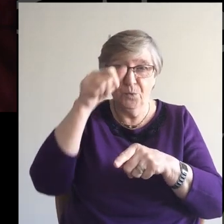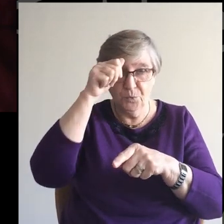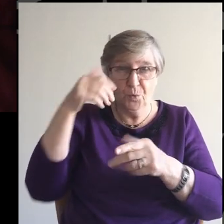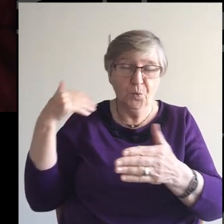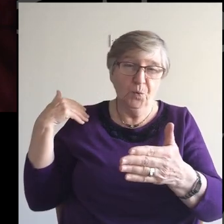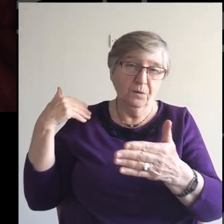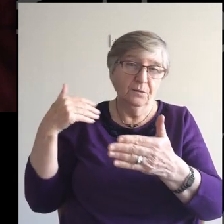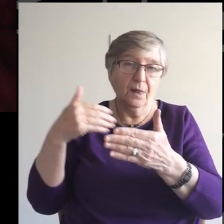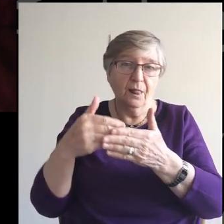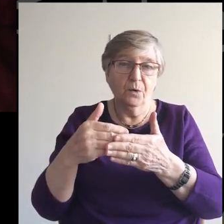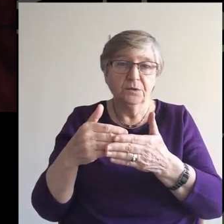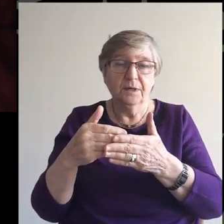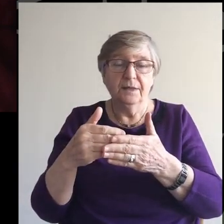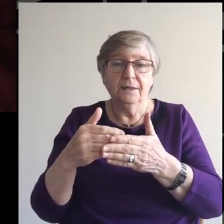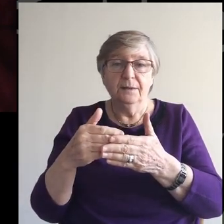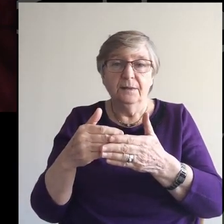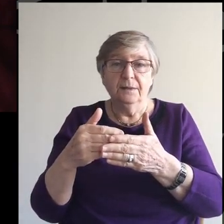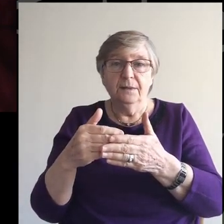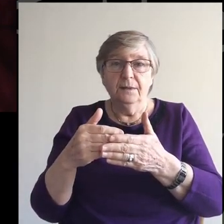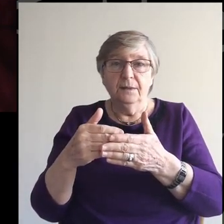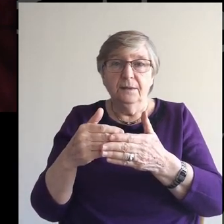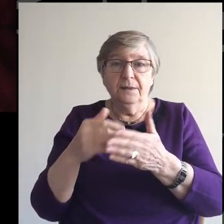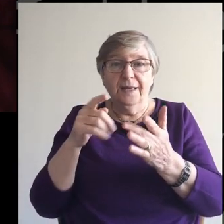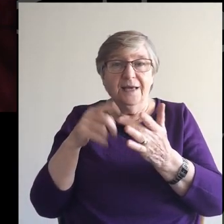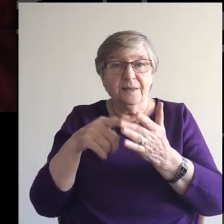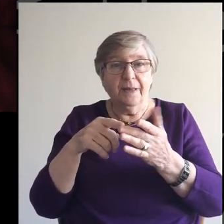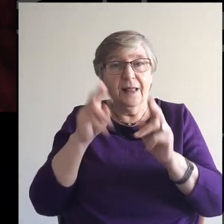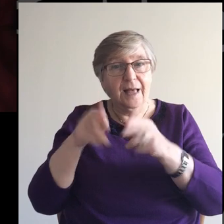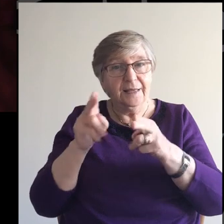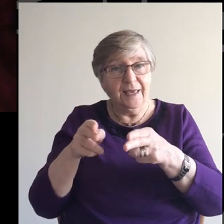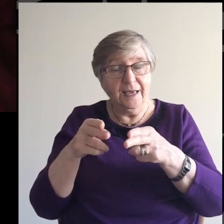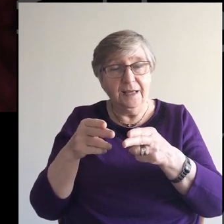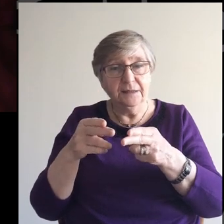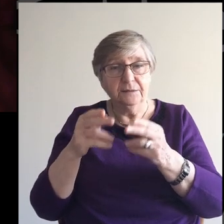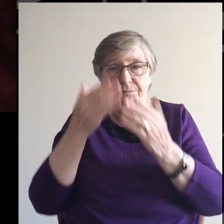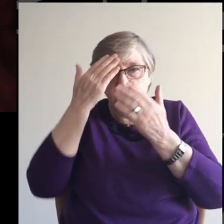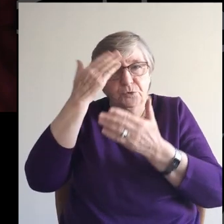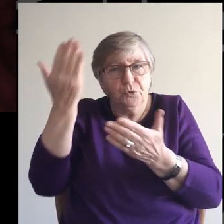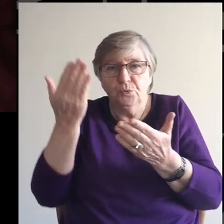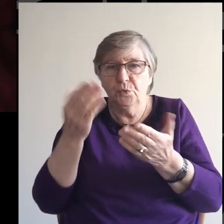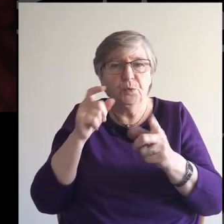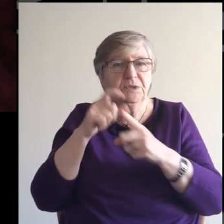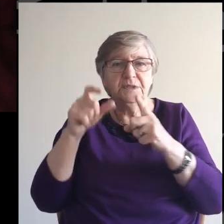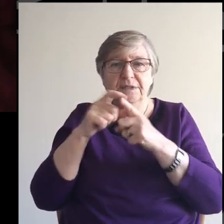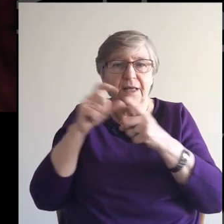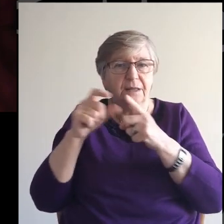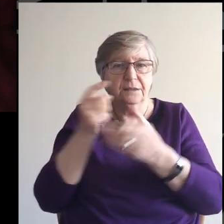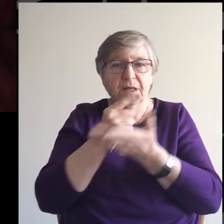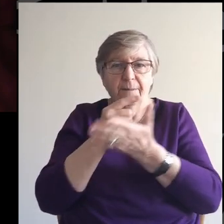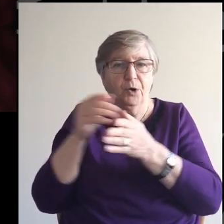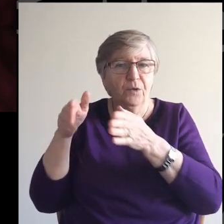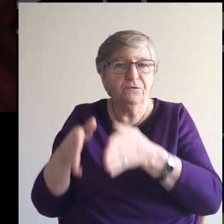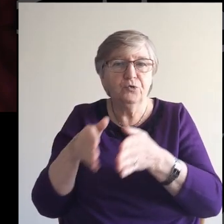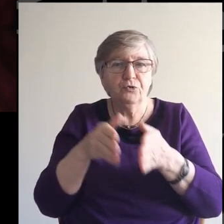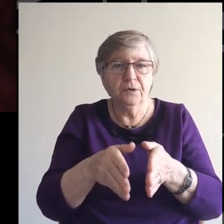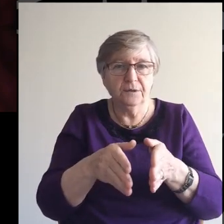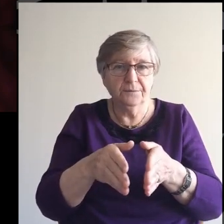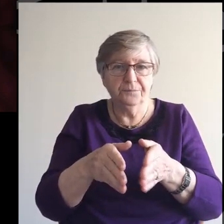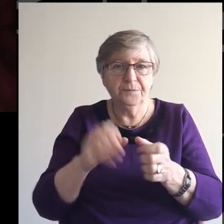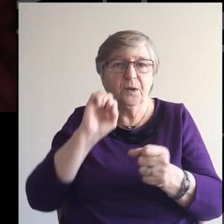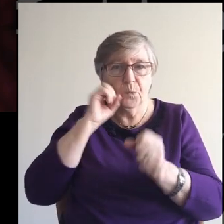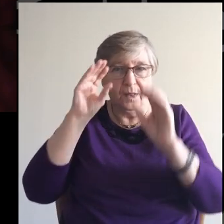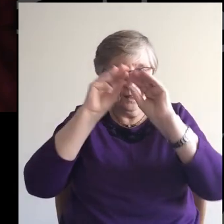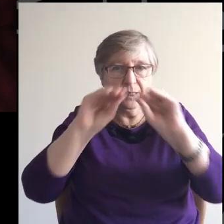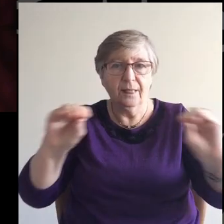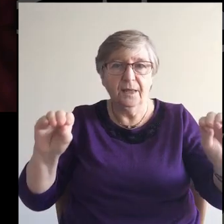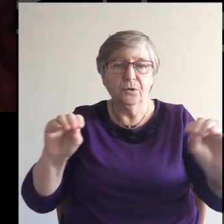Claremont For any length Of time Isabel And again We are waiting Still on details For Isabel's funeral And